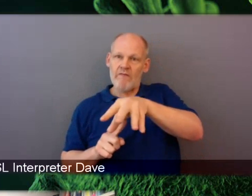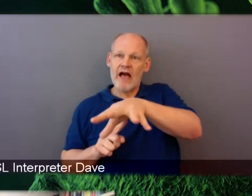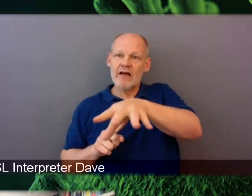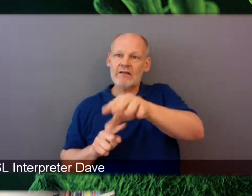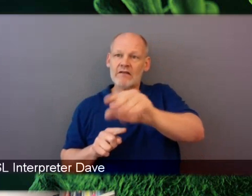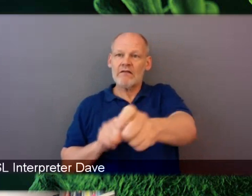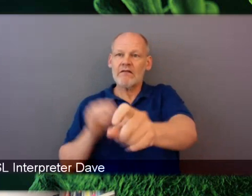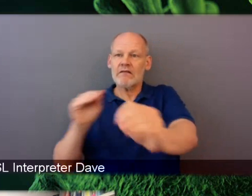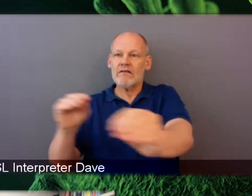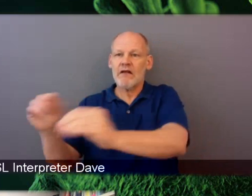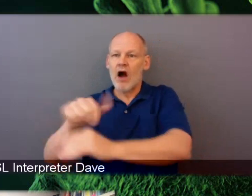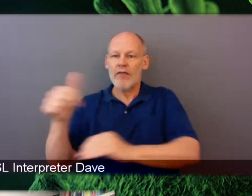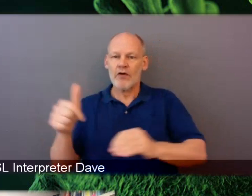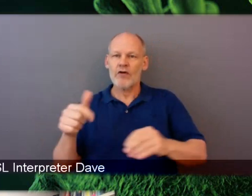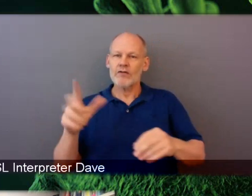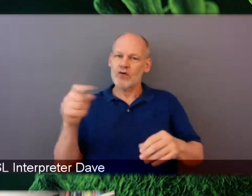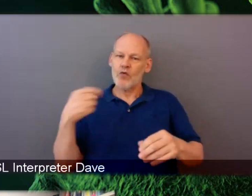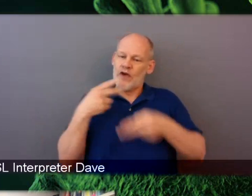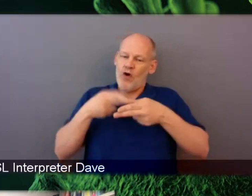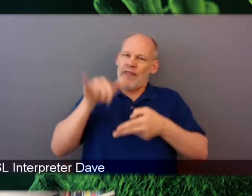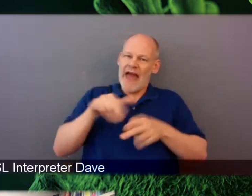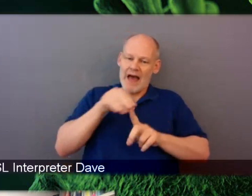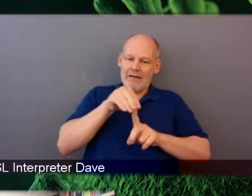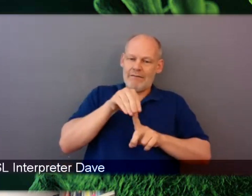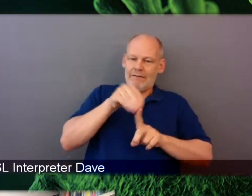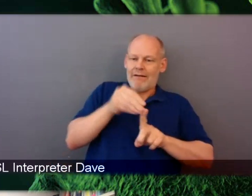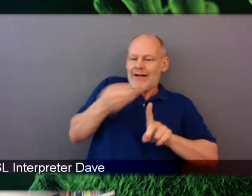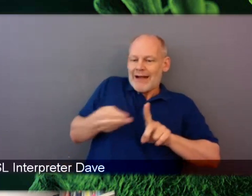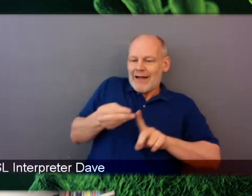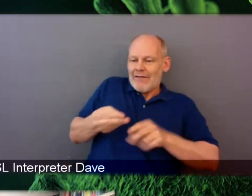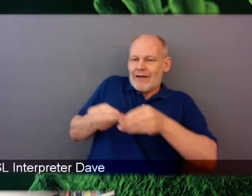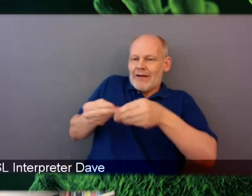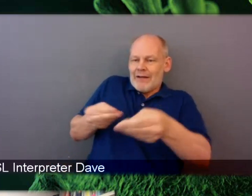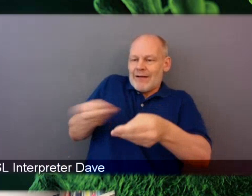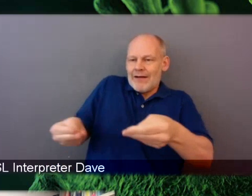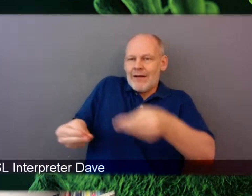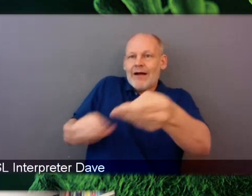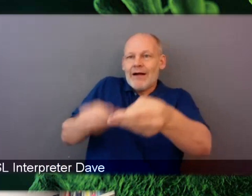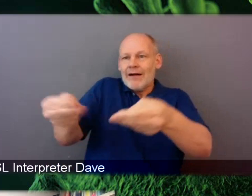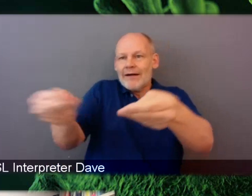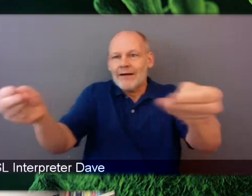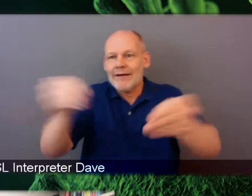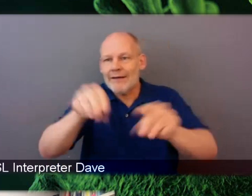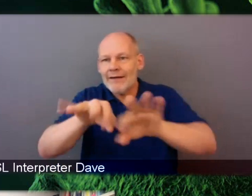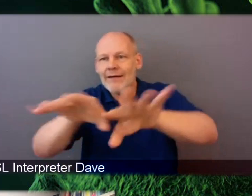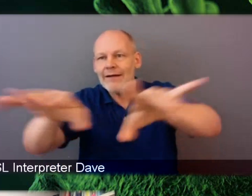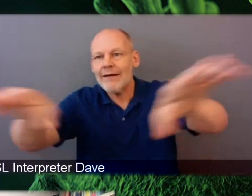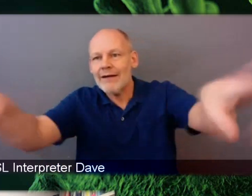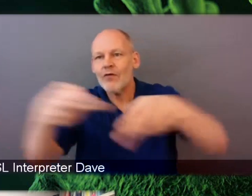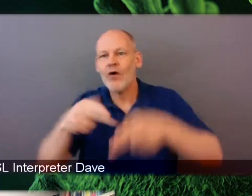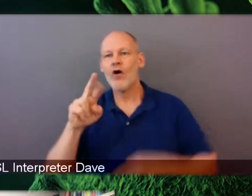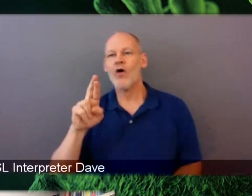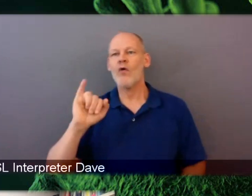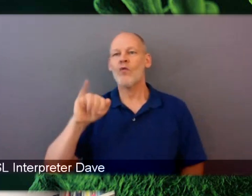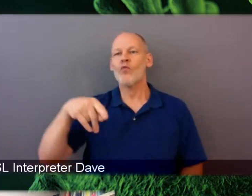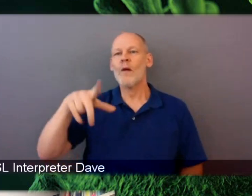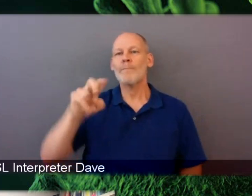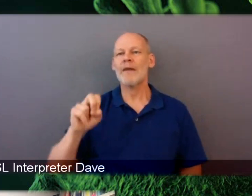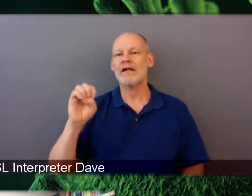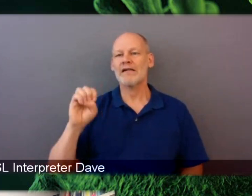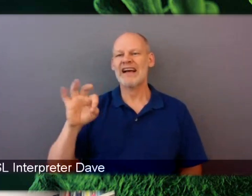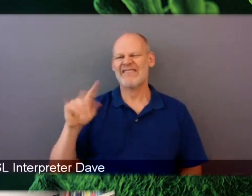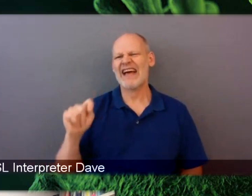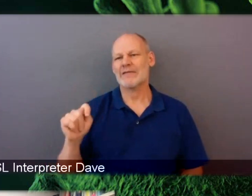we calculate that our SEP teachers who are active right now reach over 15,000 students